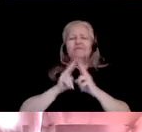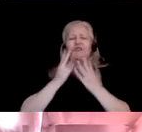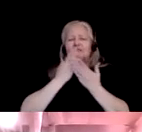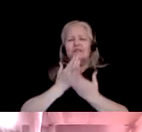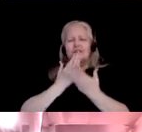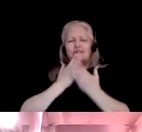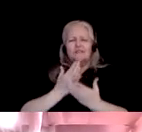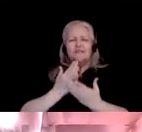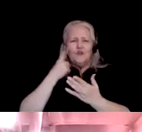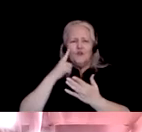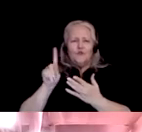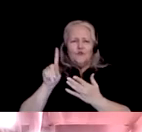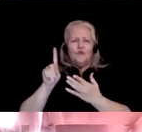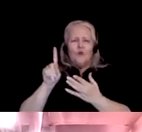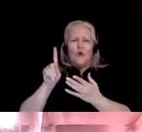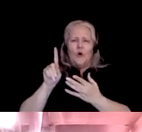Viewer. Ye...